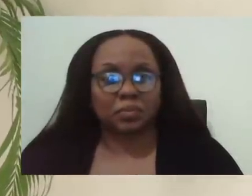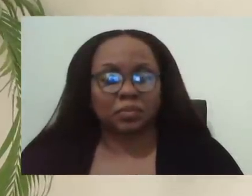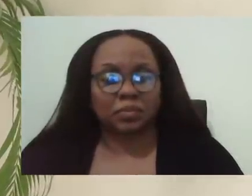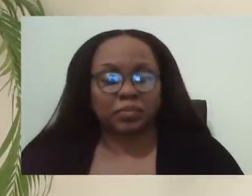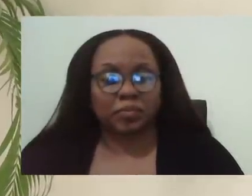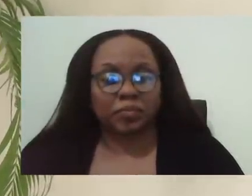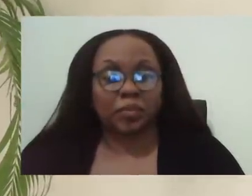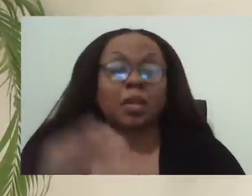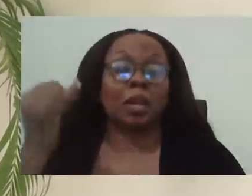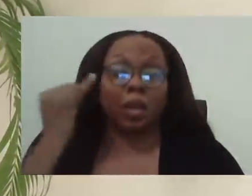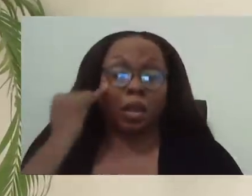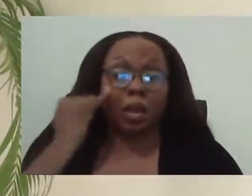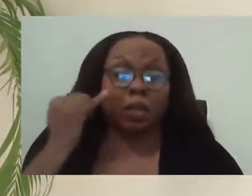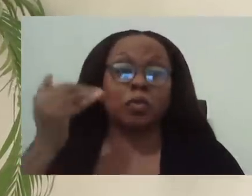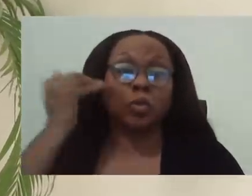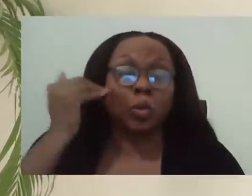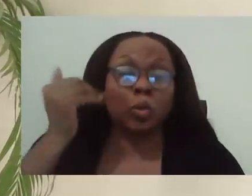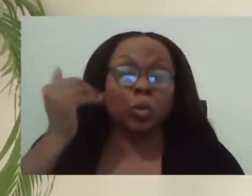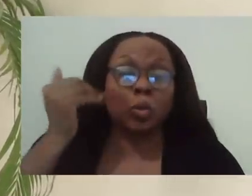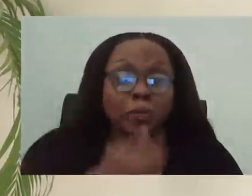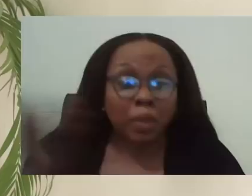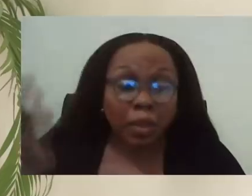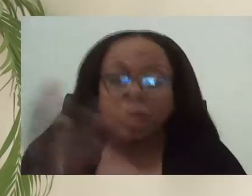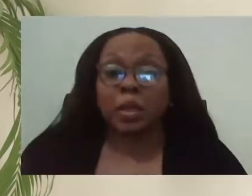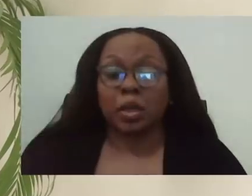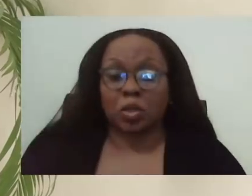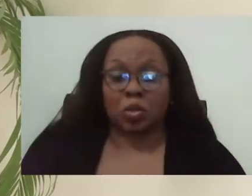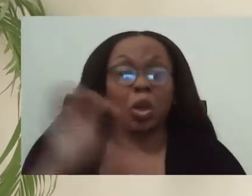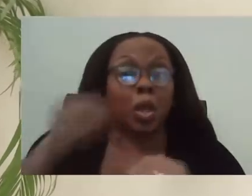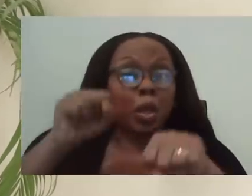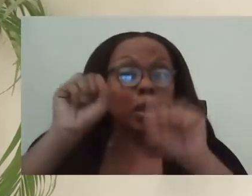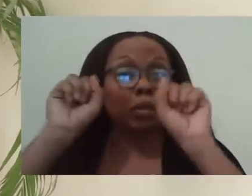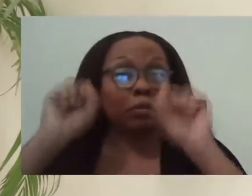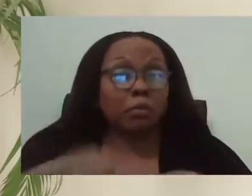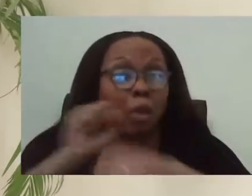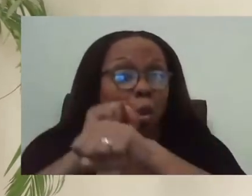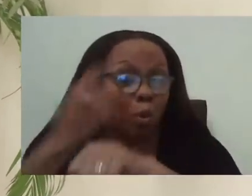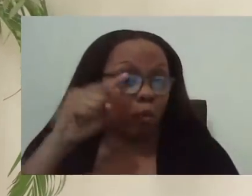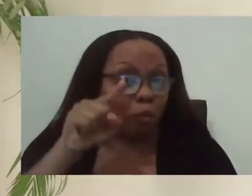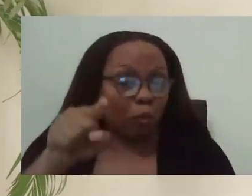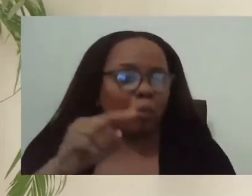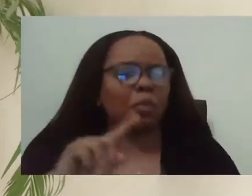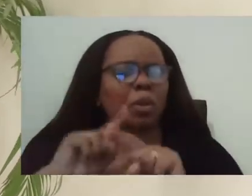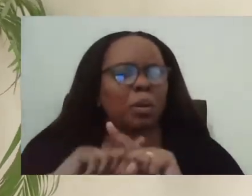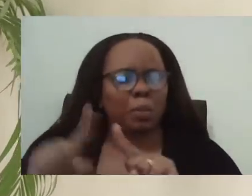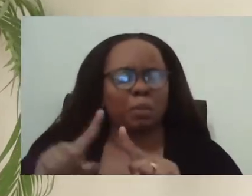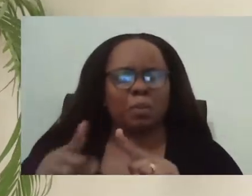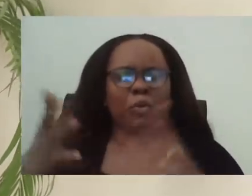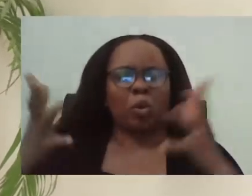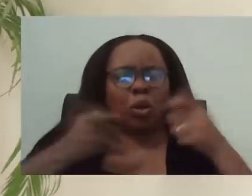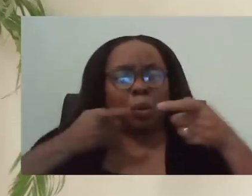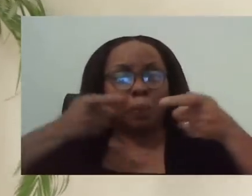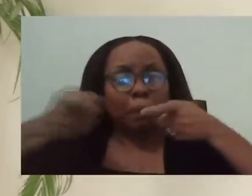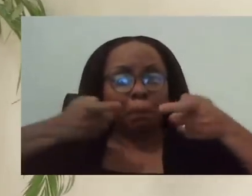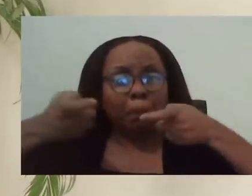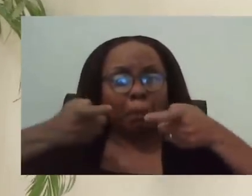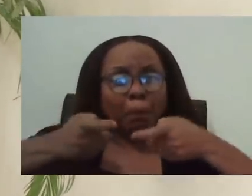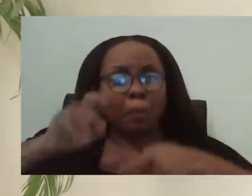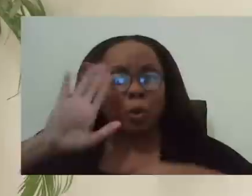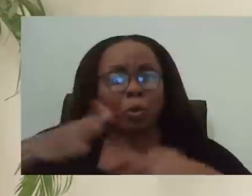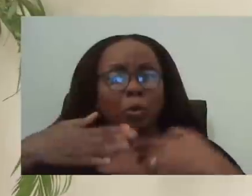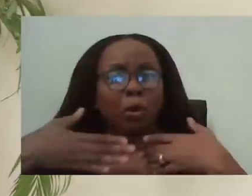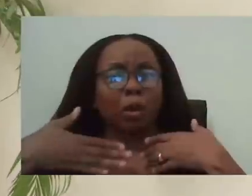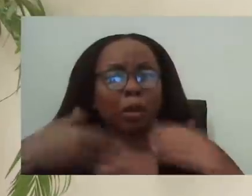important. In the medium and long term though, because we're talking about prevention and managing your, your, your, your health conditions,